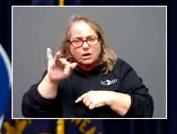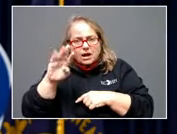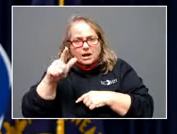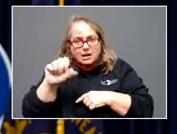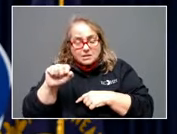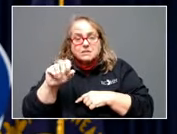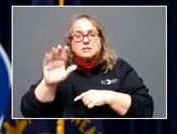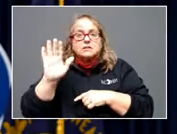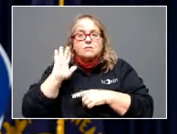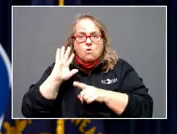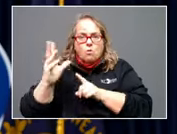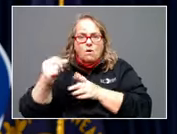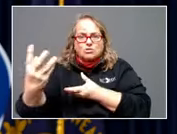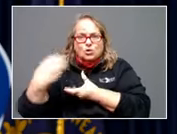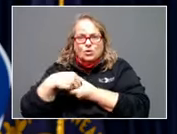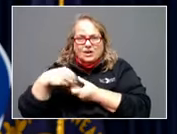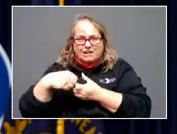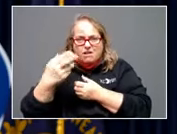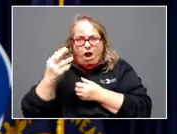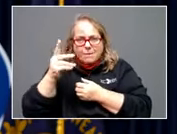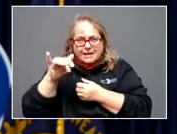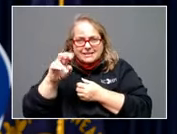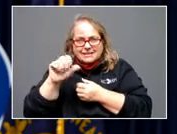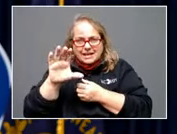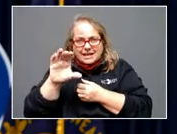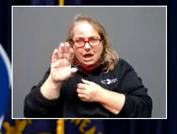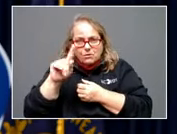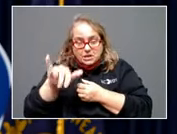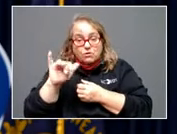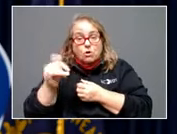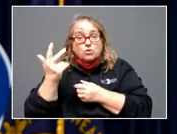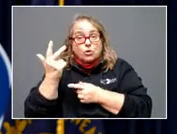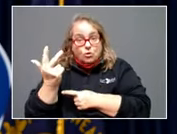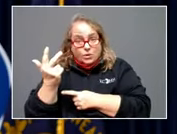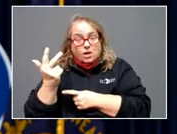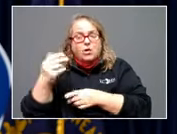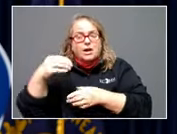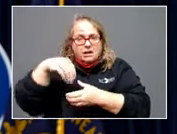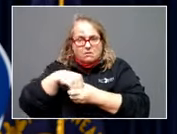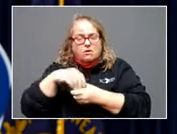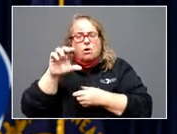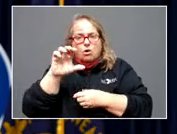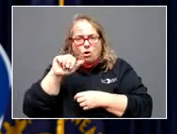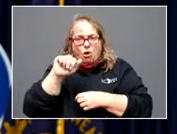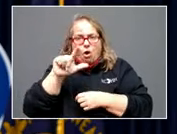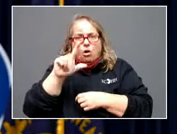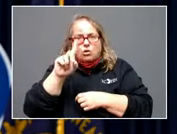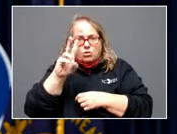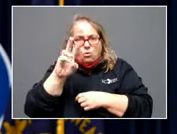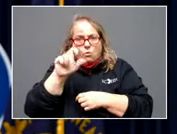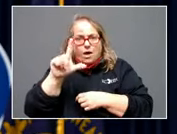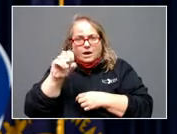Hopkins County. Those three, we believe, are in the Caldwell County numbers, and Dawson Springs goes just